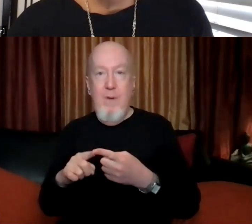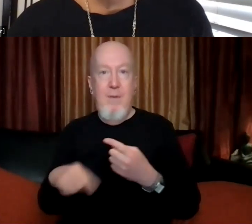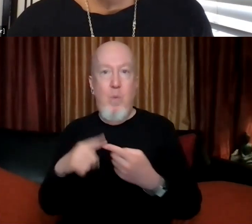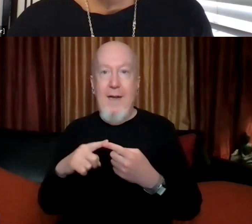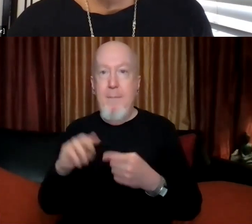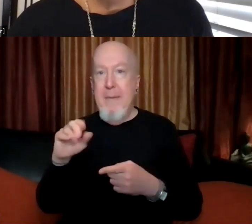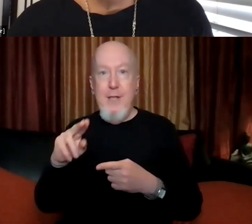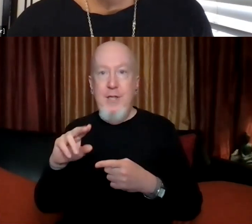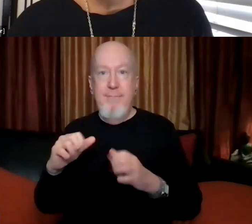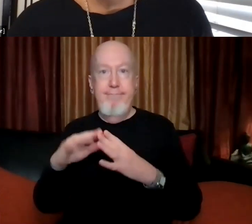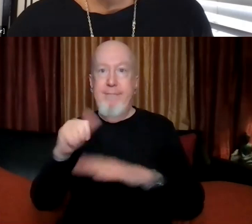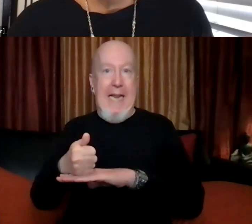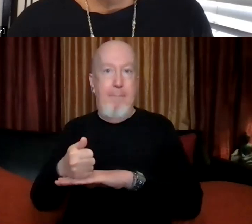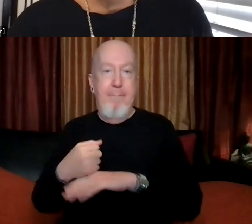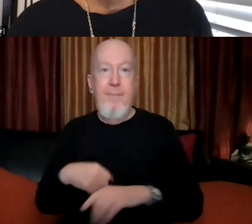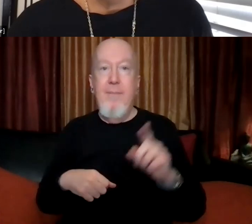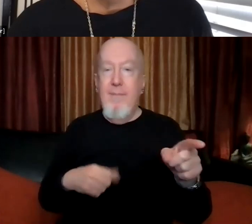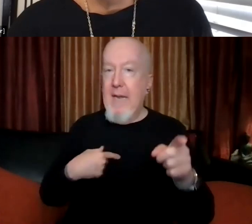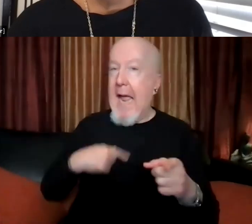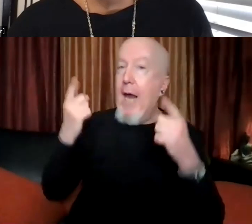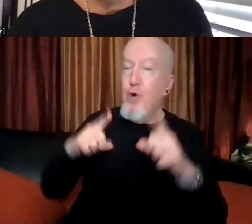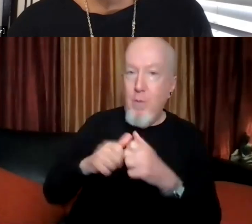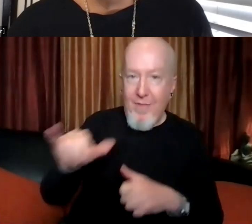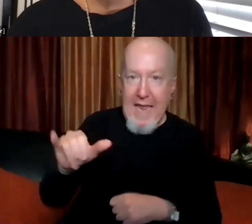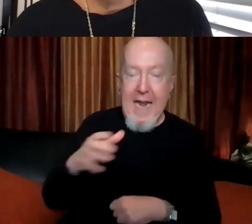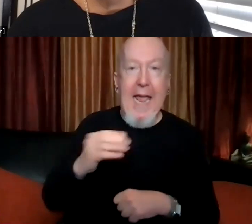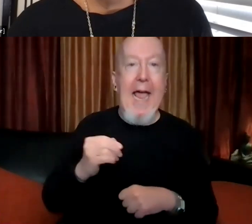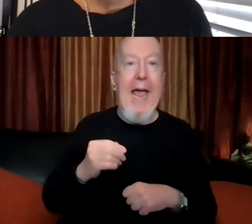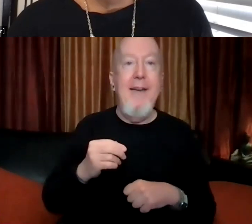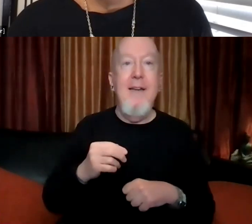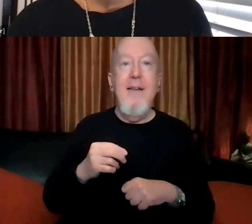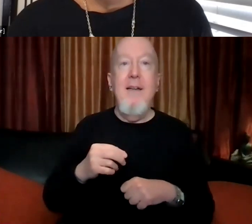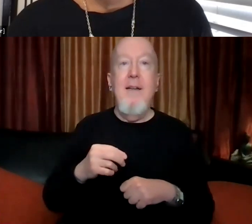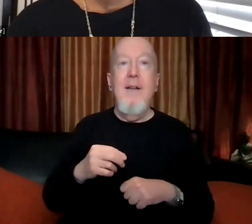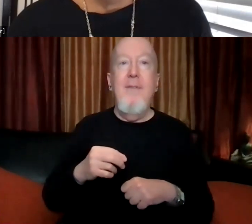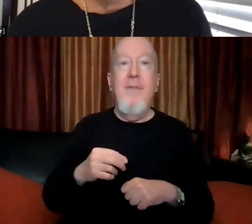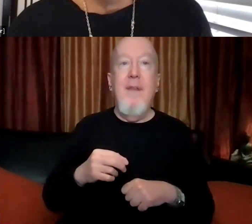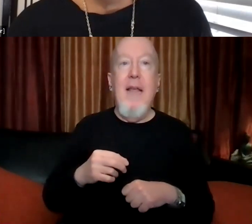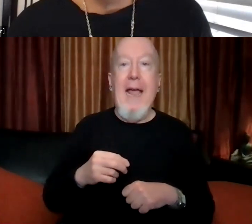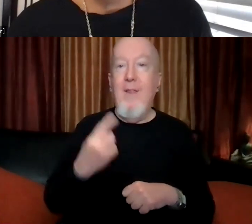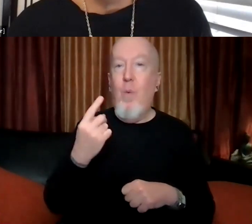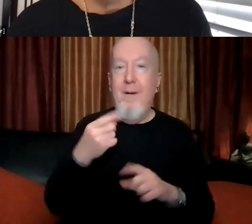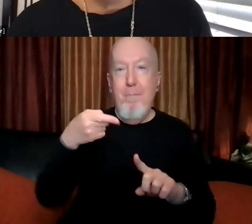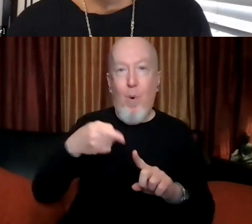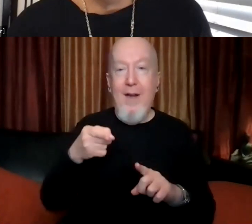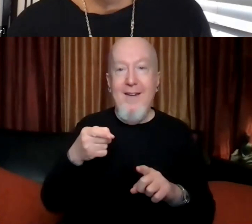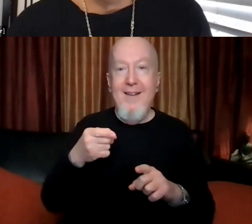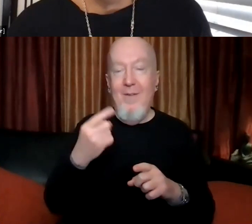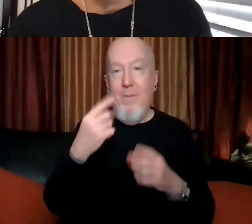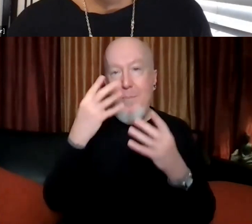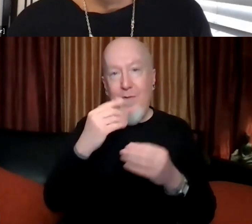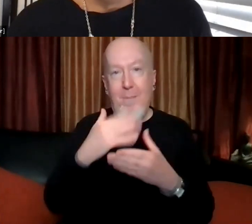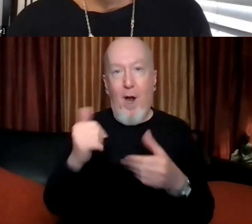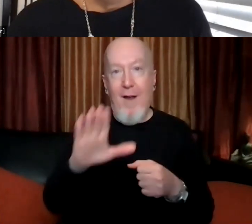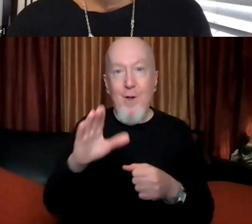Yeah, I think that makes, I, I, I agree with that. I I certainly agree with the point that, I mean, I think part of what is so beautiful about your talk, Professor Ramirez, is the, the,